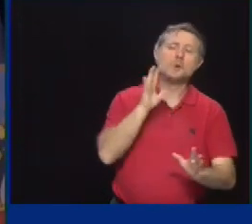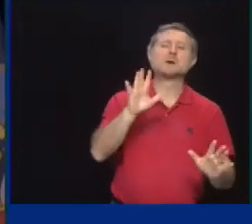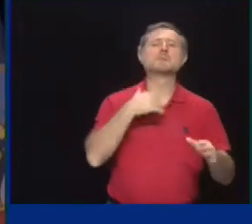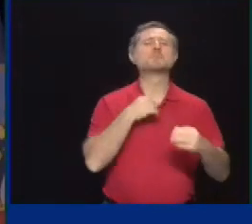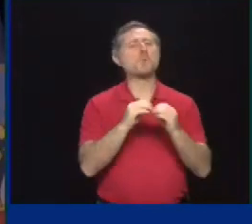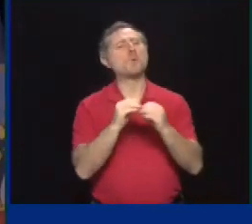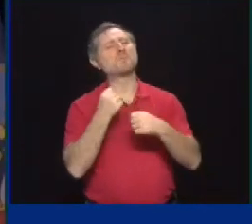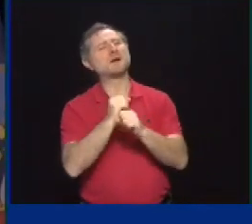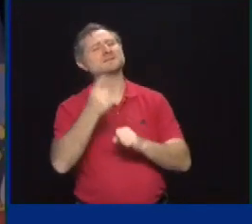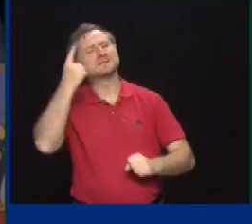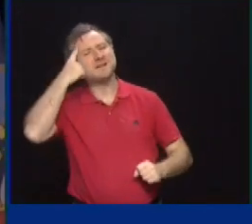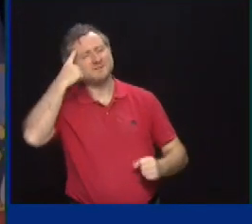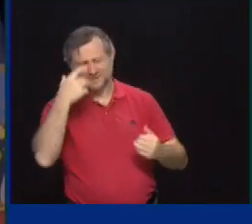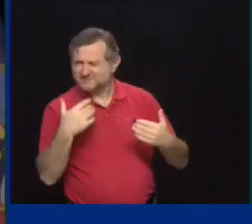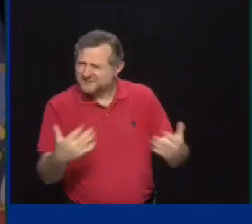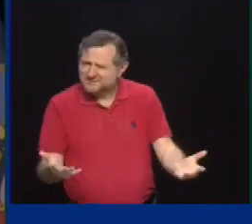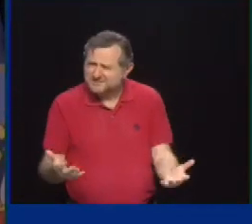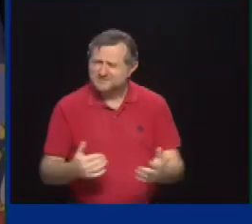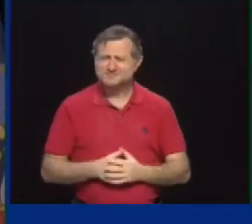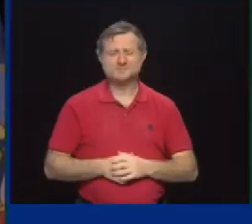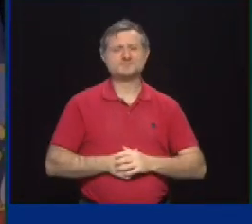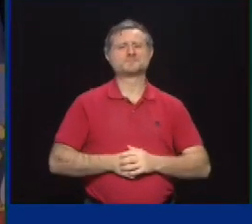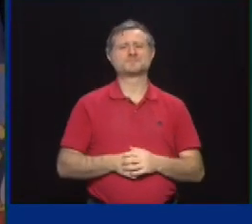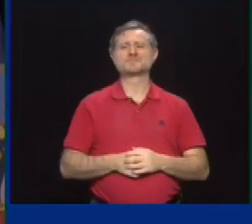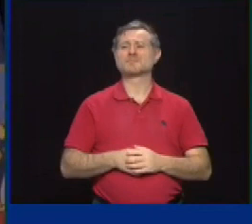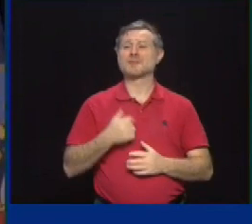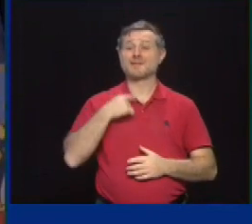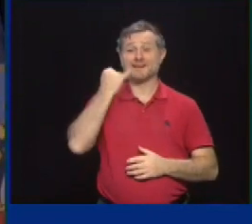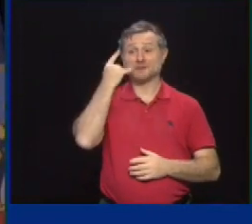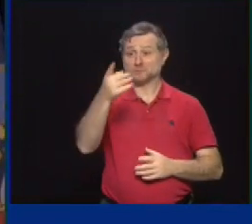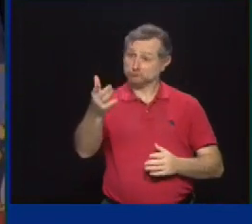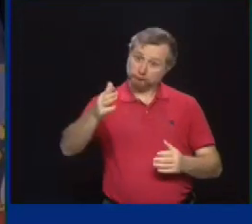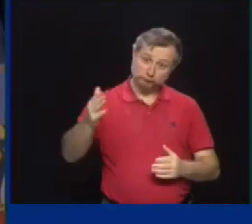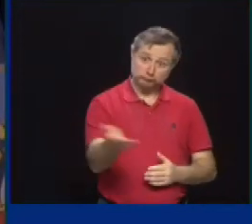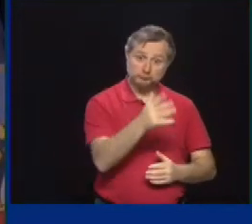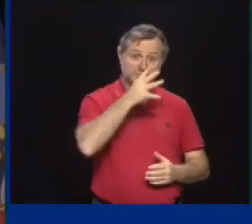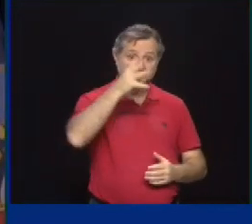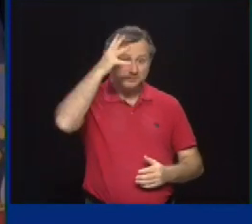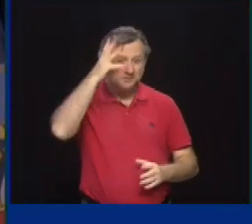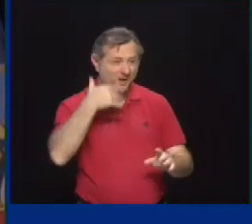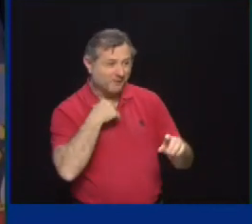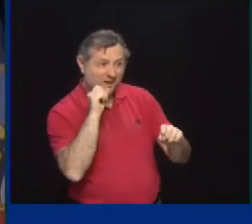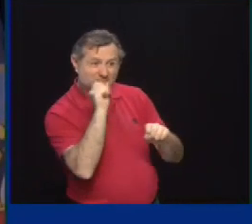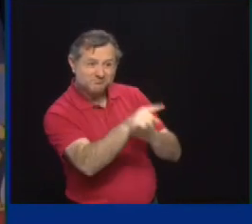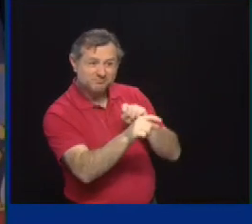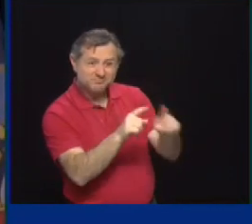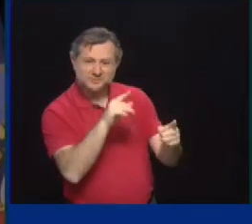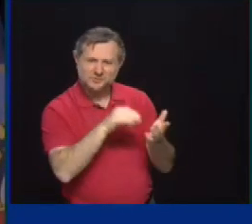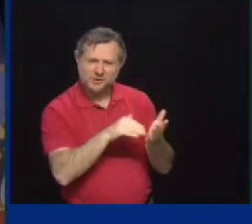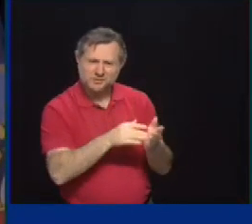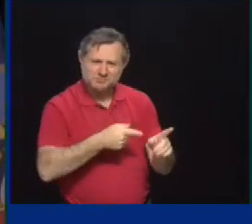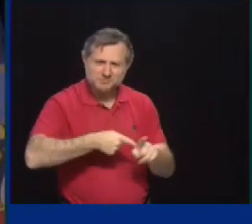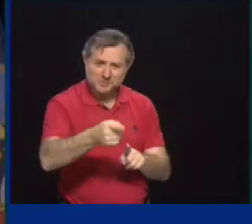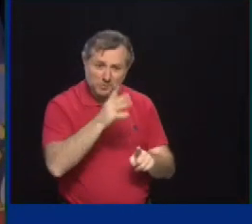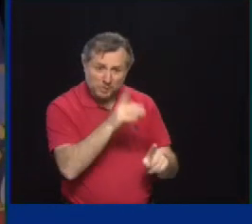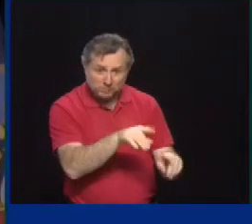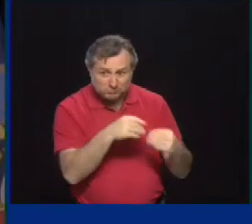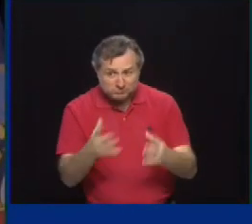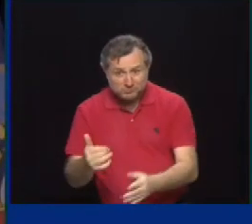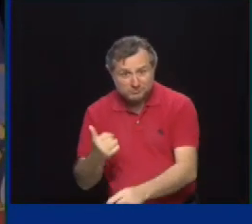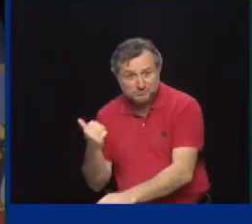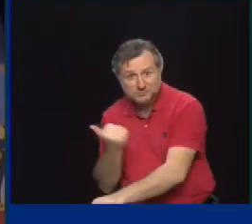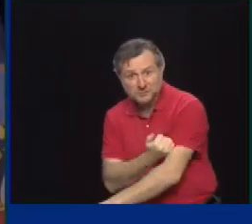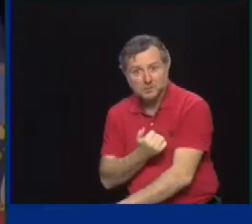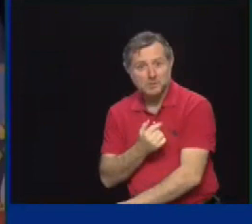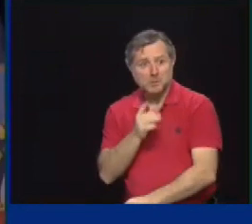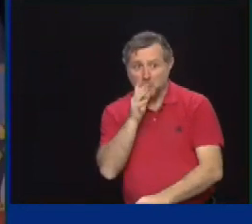So if you're a parent, ask your pediatrician if they'll be giving the COVID-19 vaccine. Talk to them about any concerns you have.